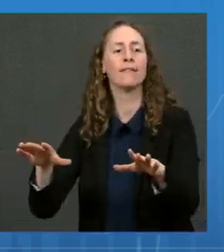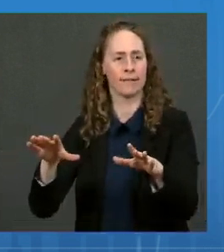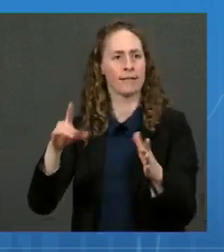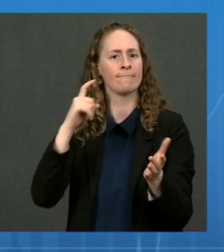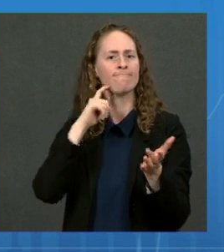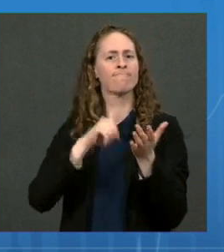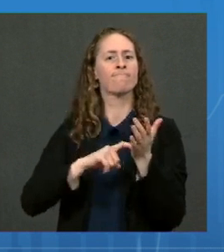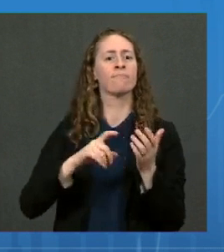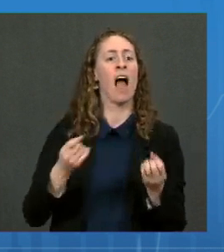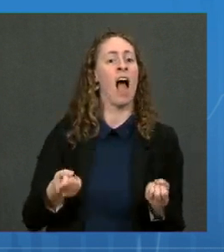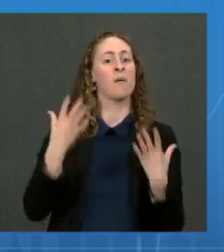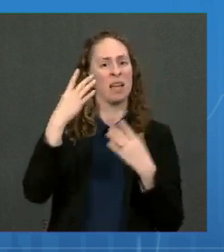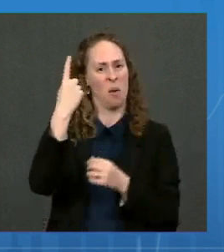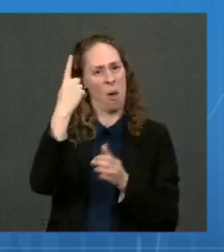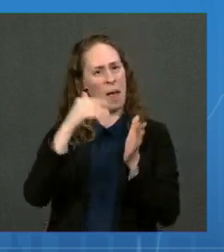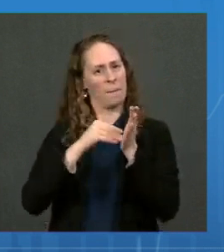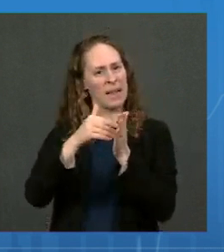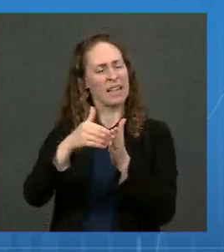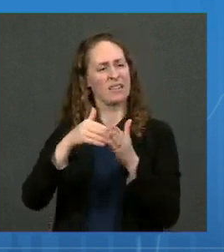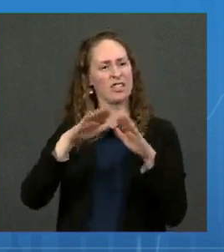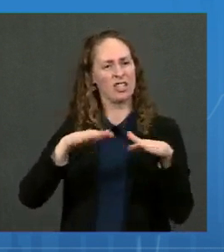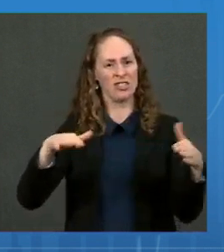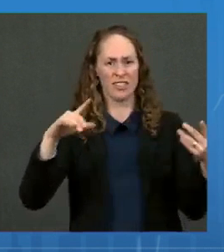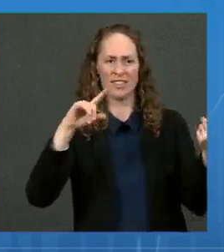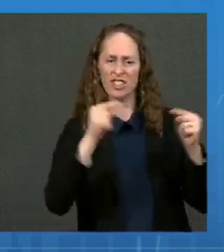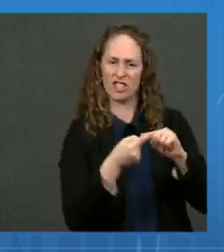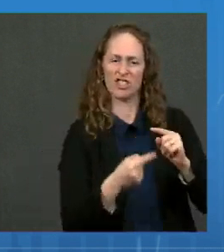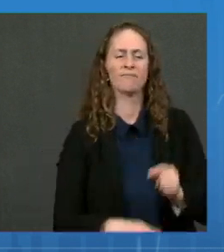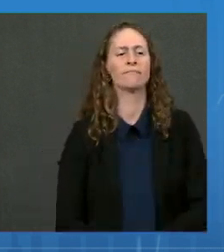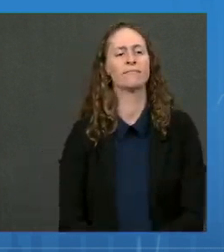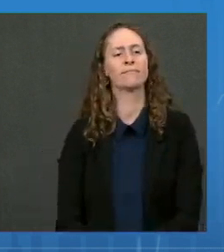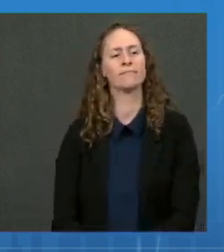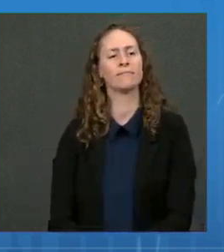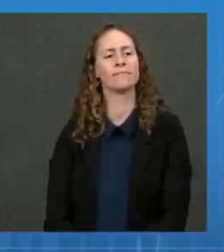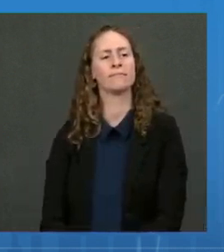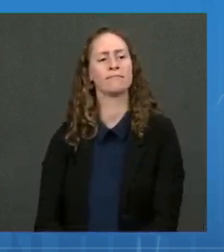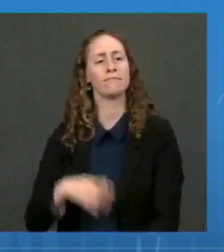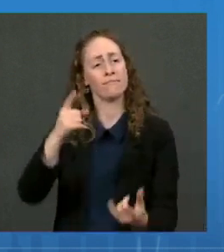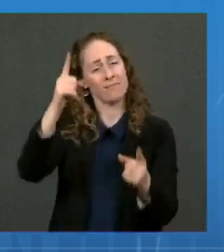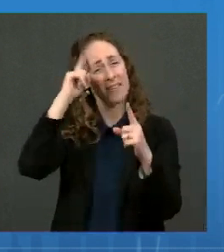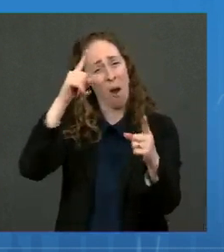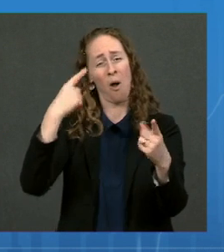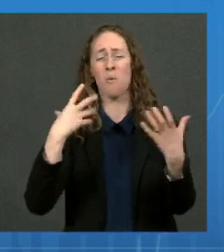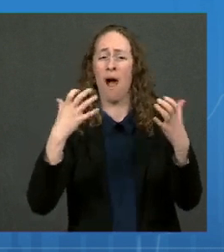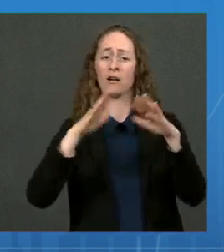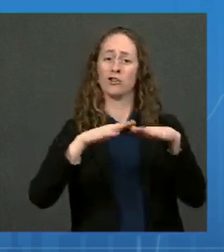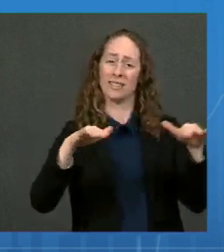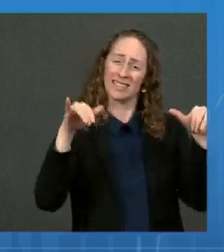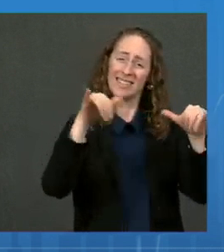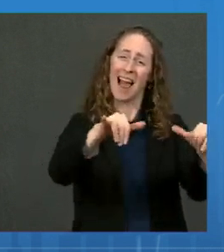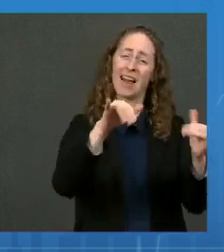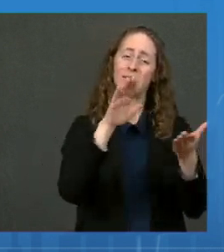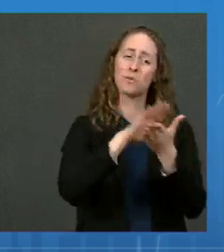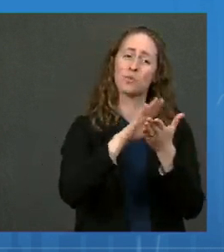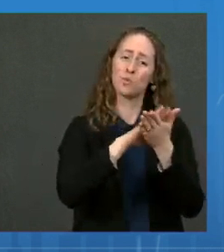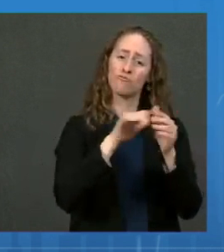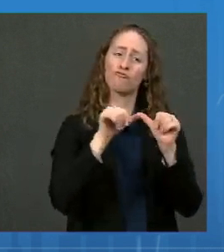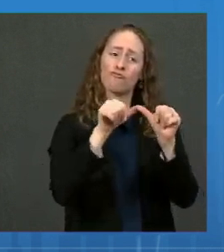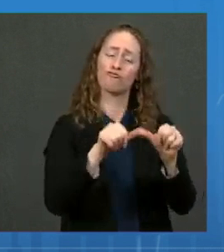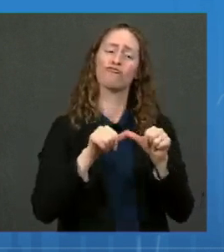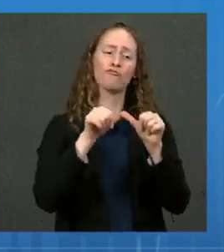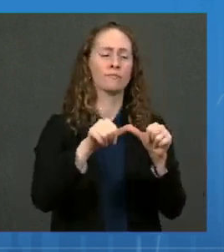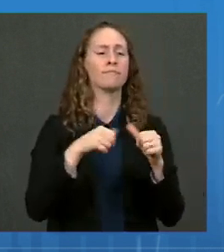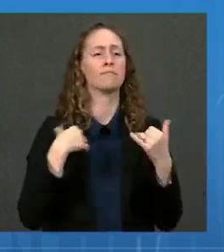At the start of the year, we made it clear that we wanted children in school for in-person learning, and today, more than 95% are